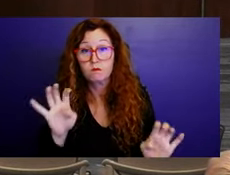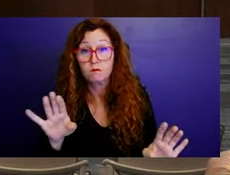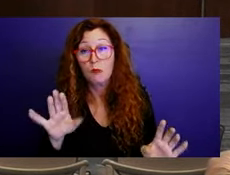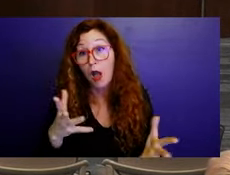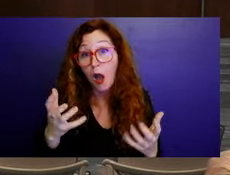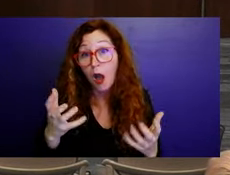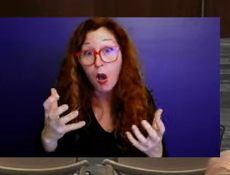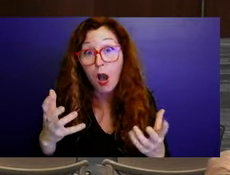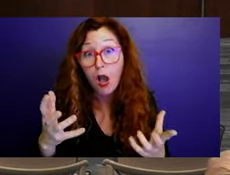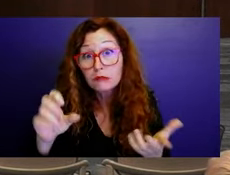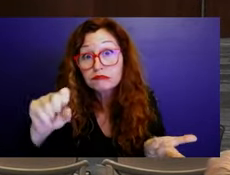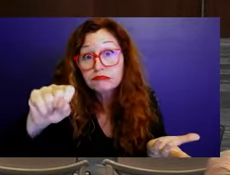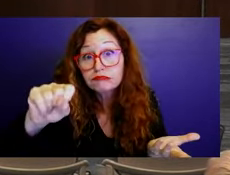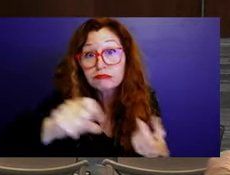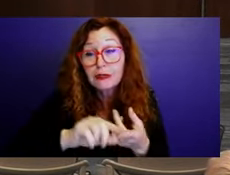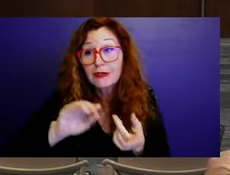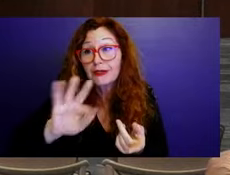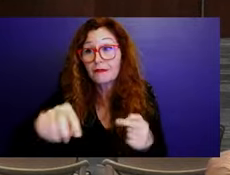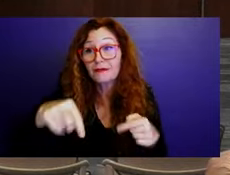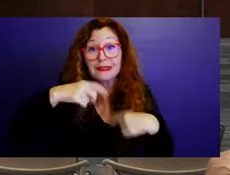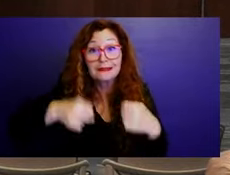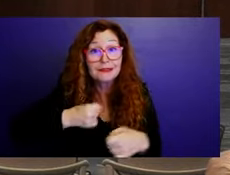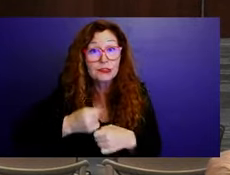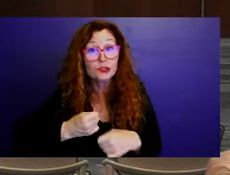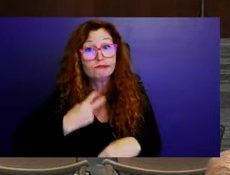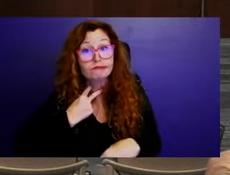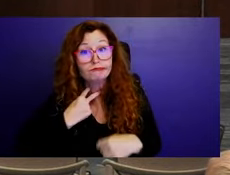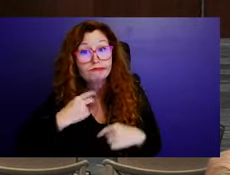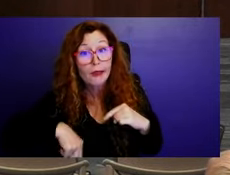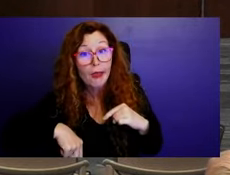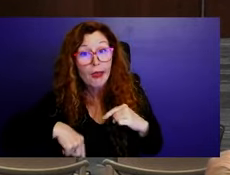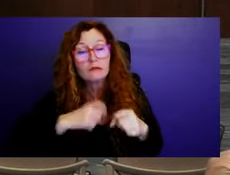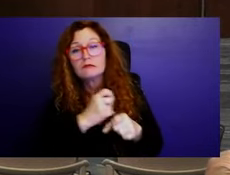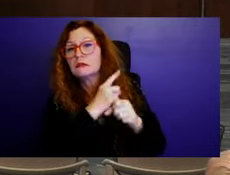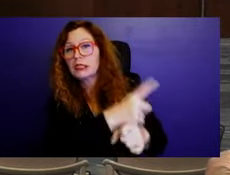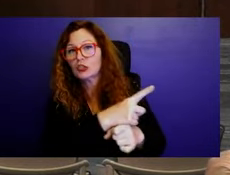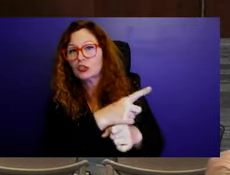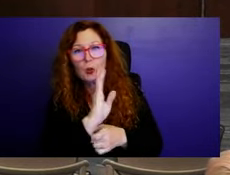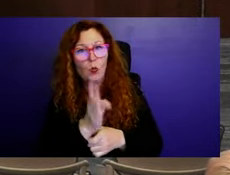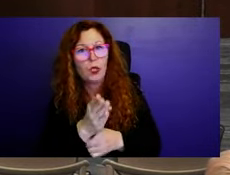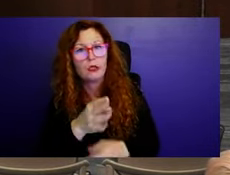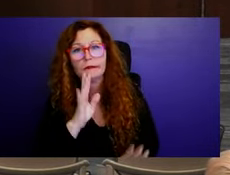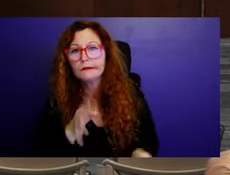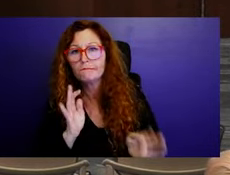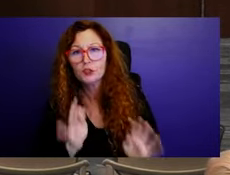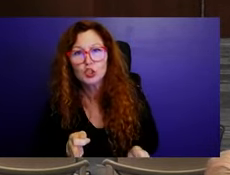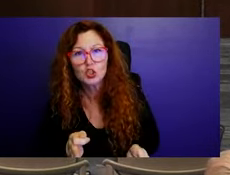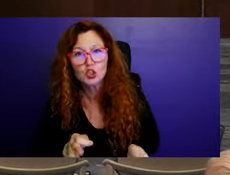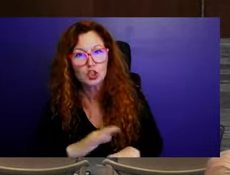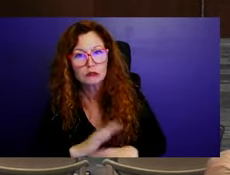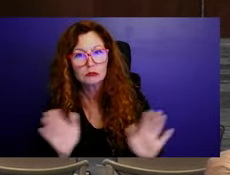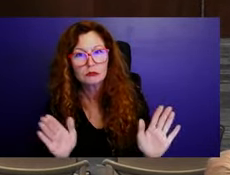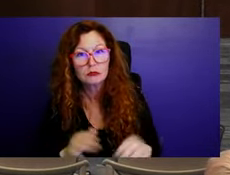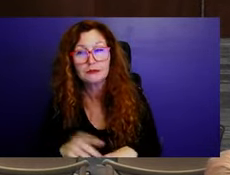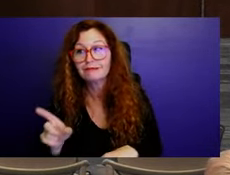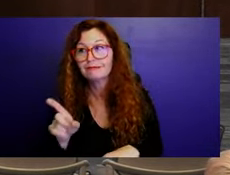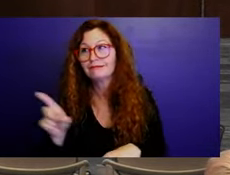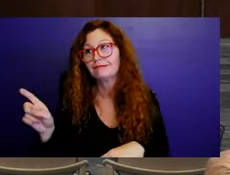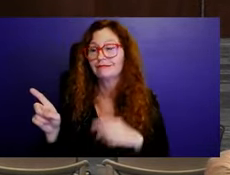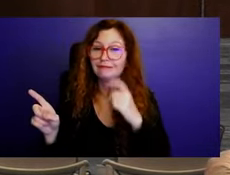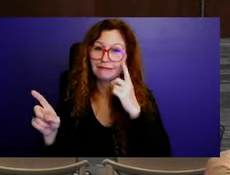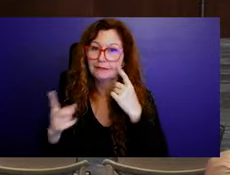be on my agenda for next year to definitely go because I know commissioner or vice mayor Turkin has talked about, um, just how